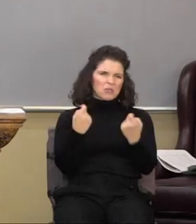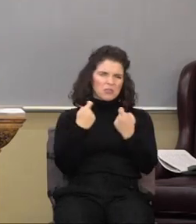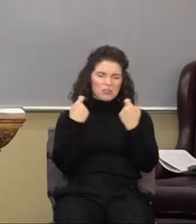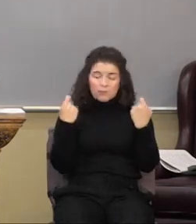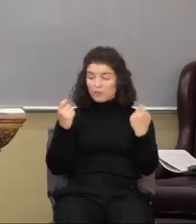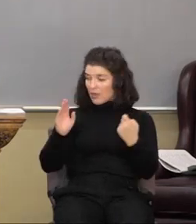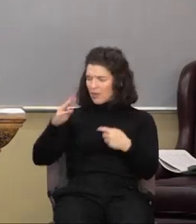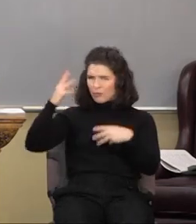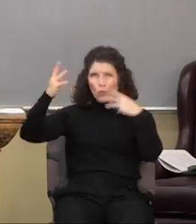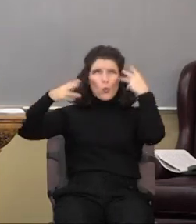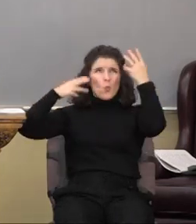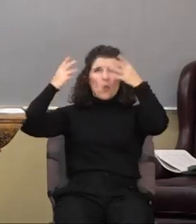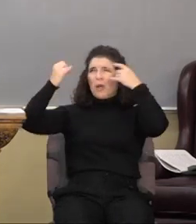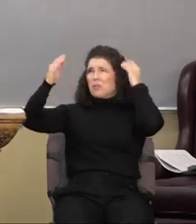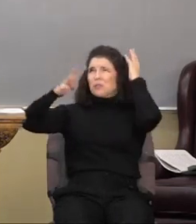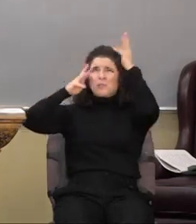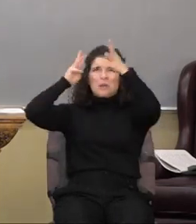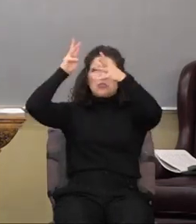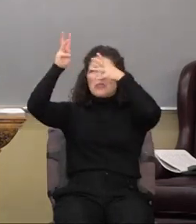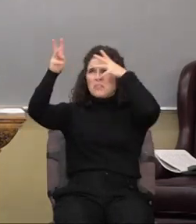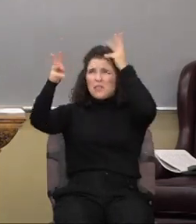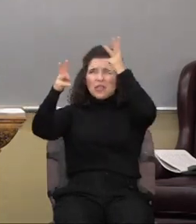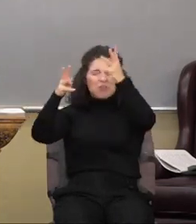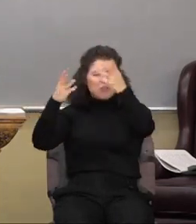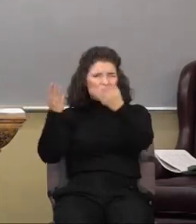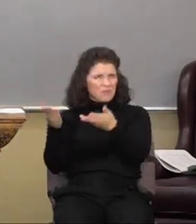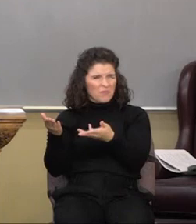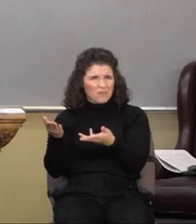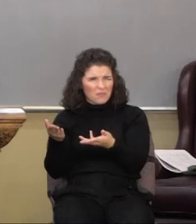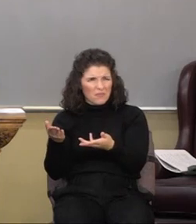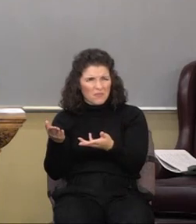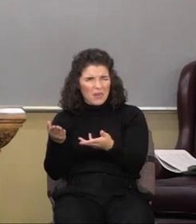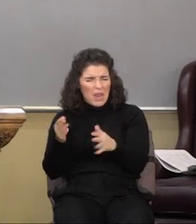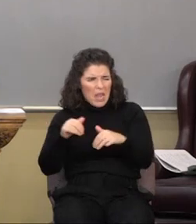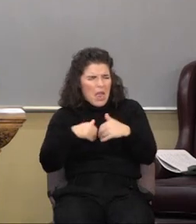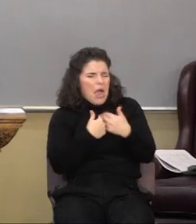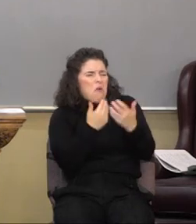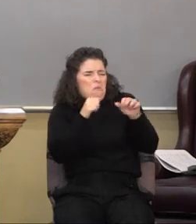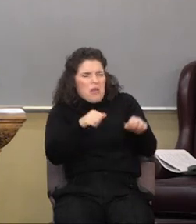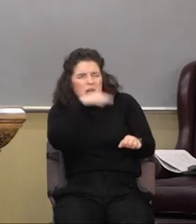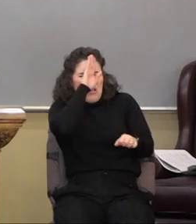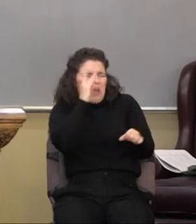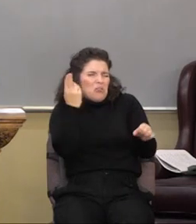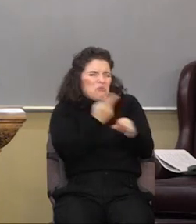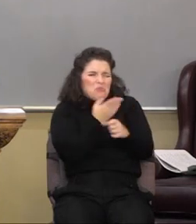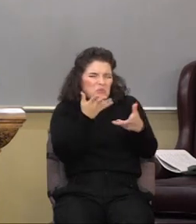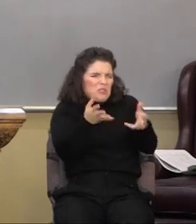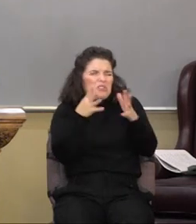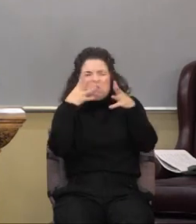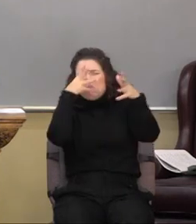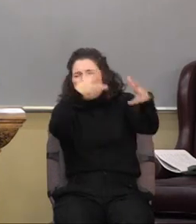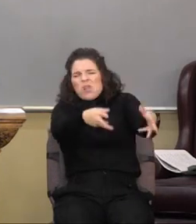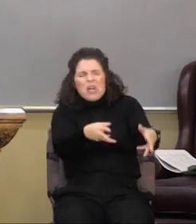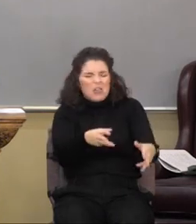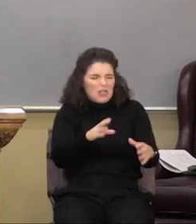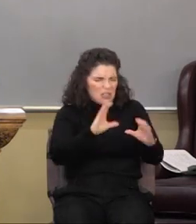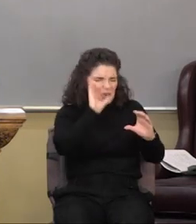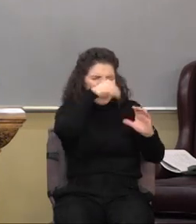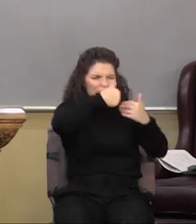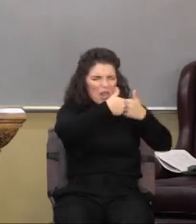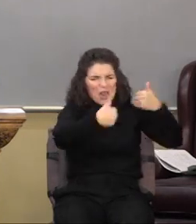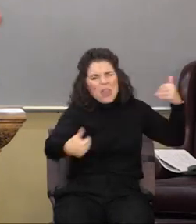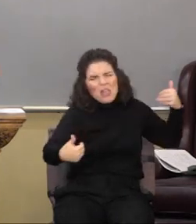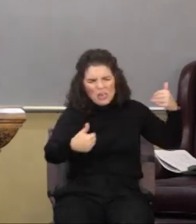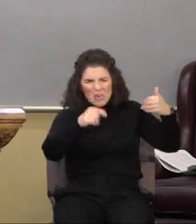his wildest imagination, how can God ever use these abandoned, alienated